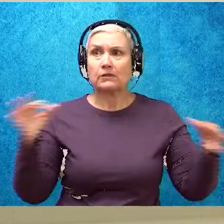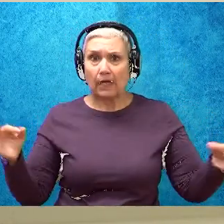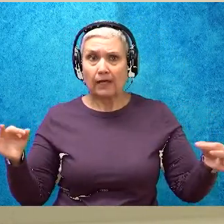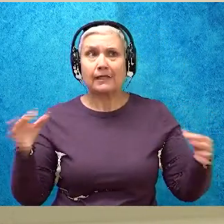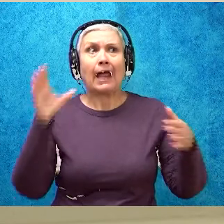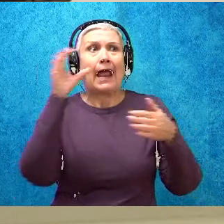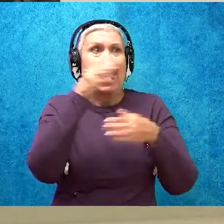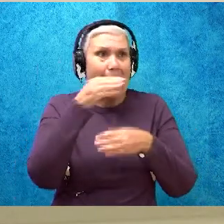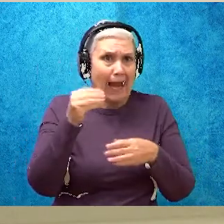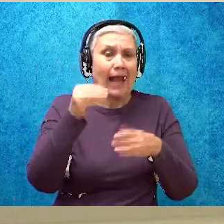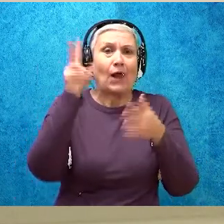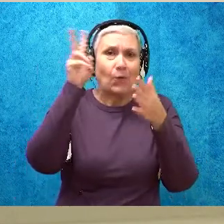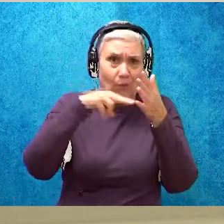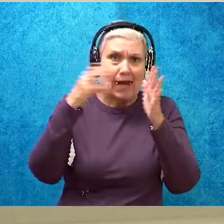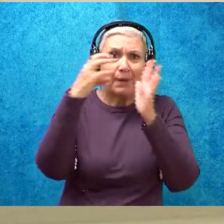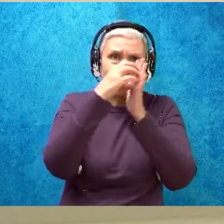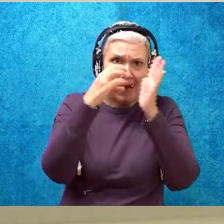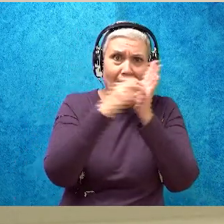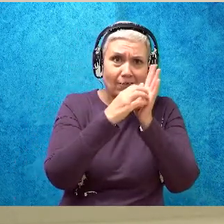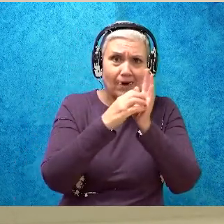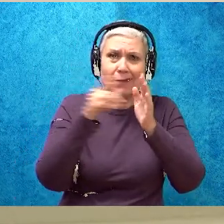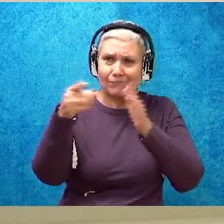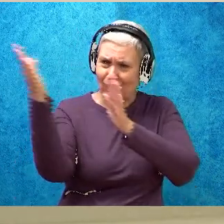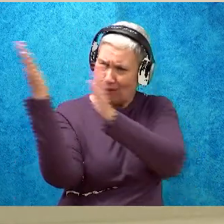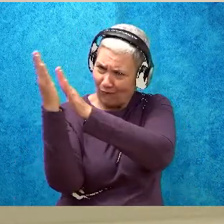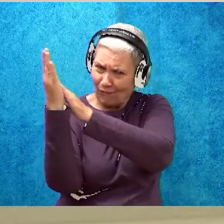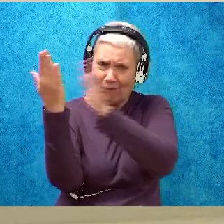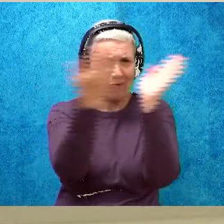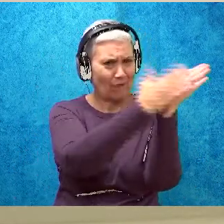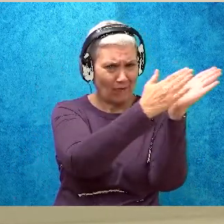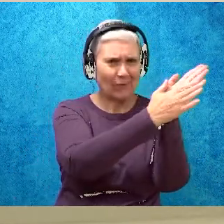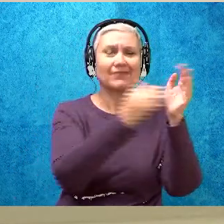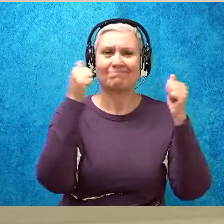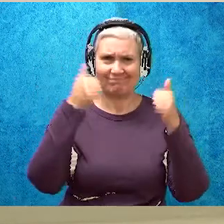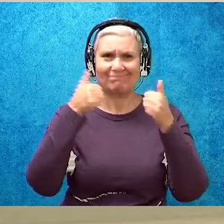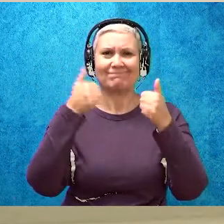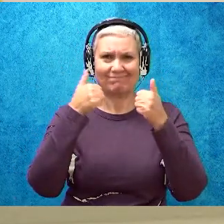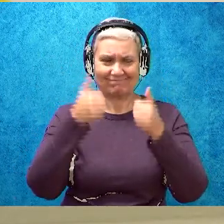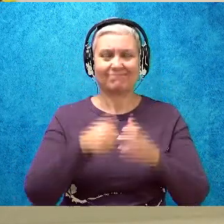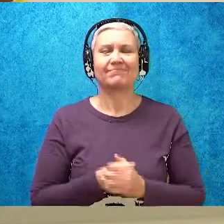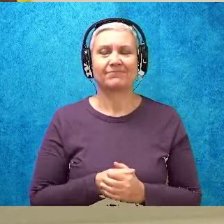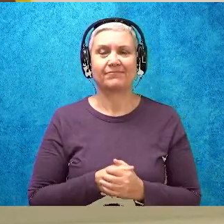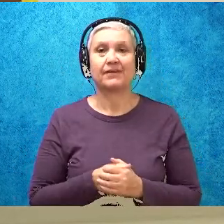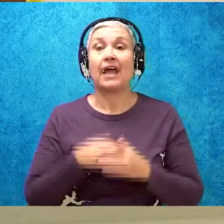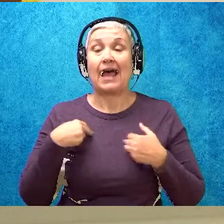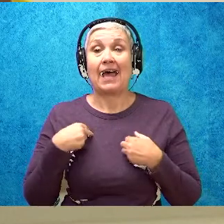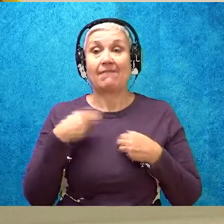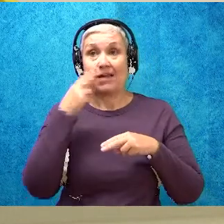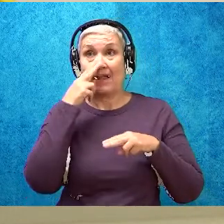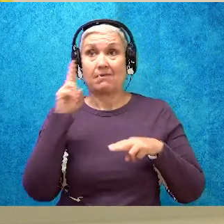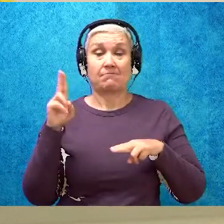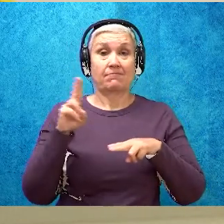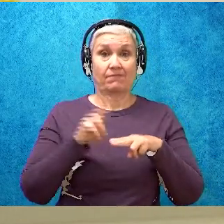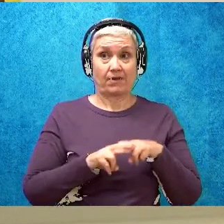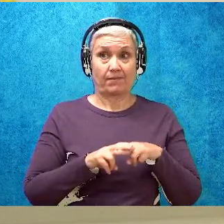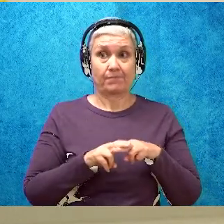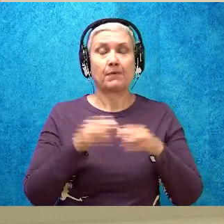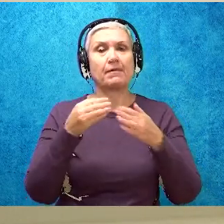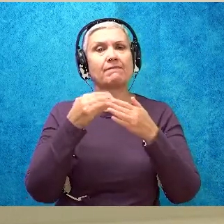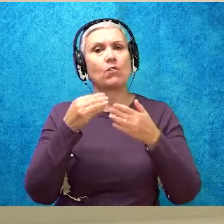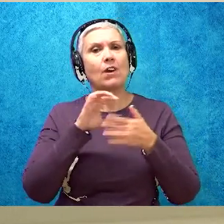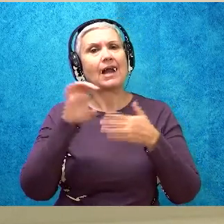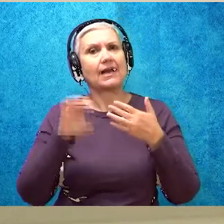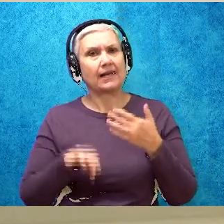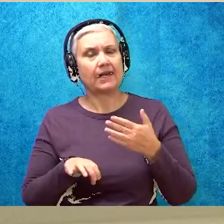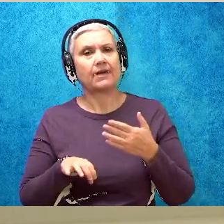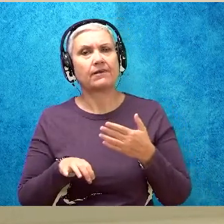paragraph. Give yourselves a hand. Oh my goodness, I've had so much fun. Before I end though, I'm going to